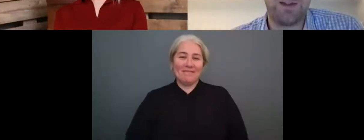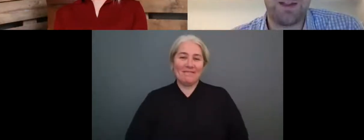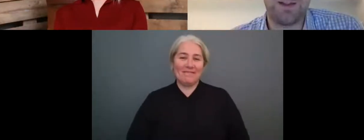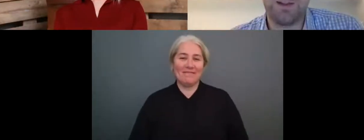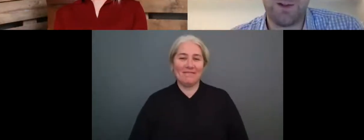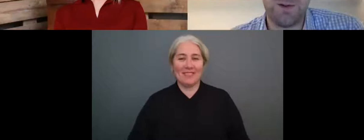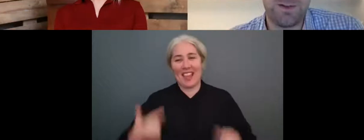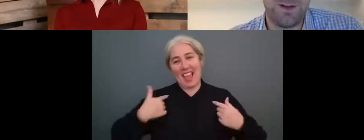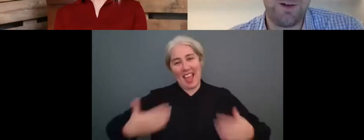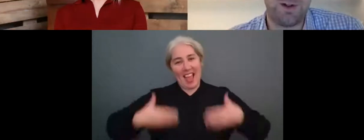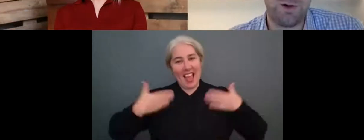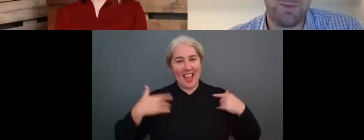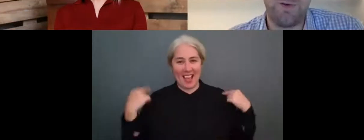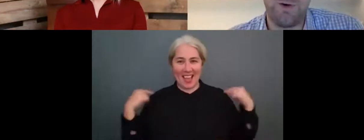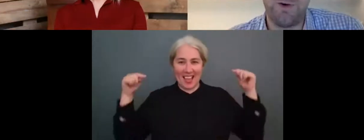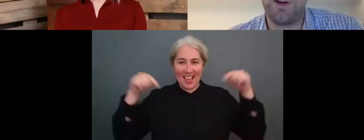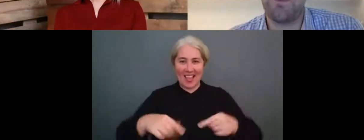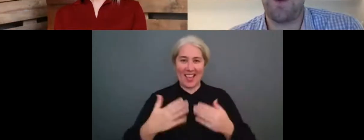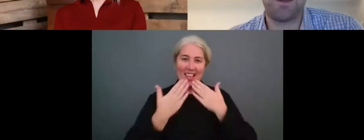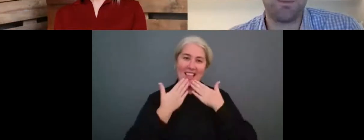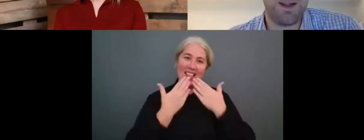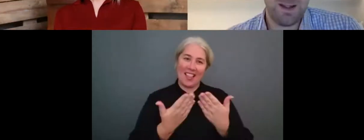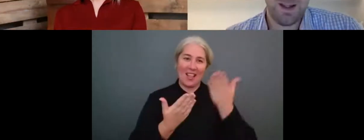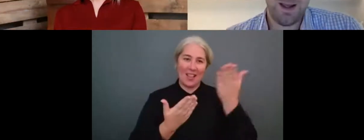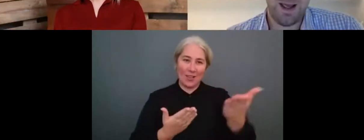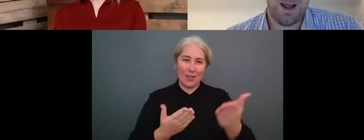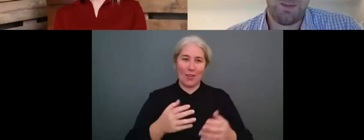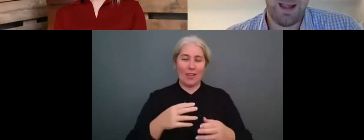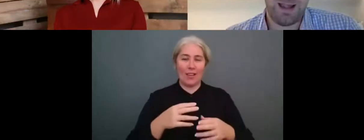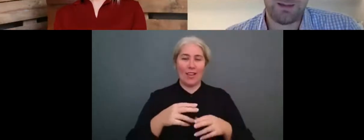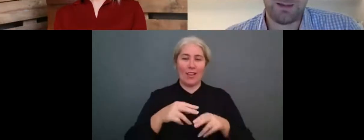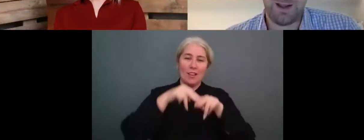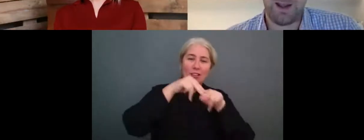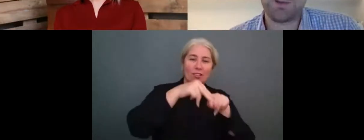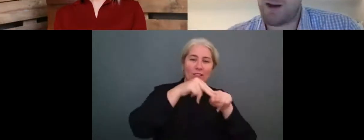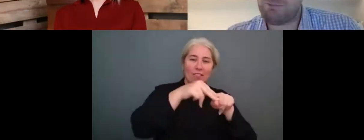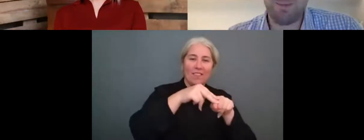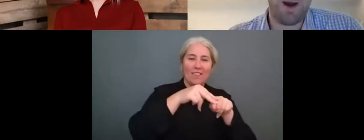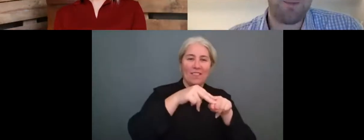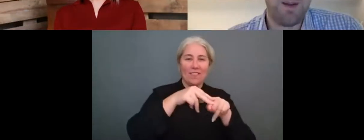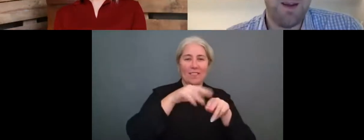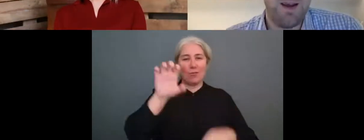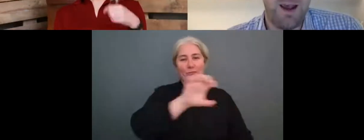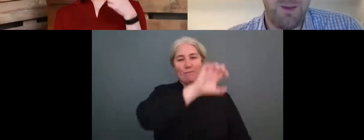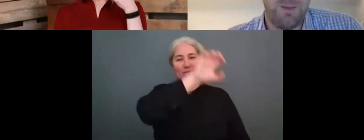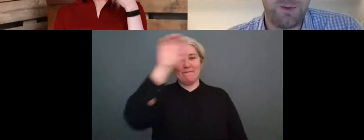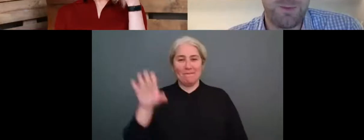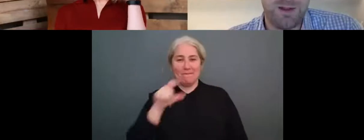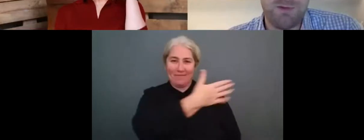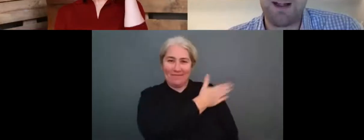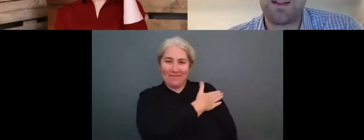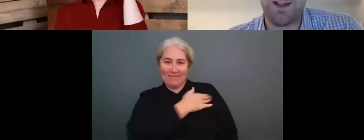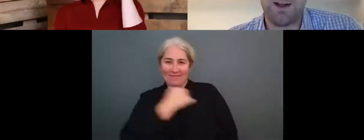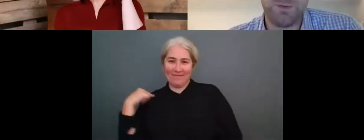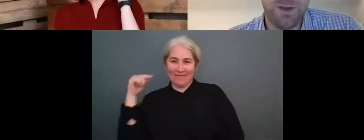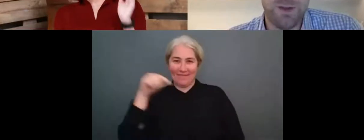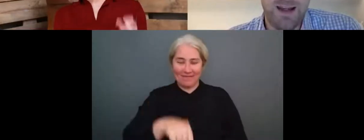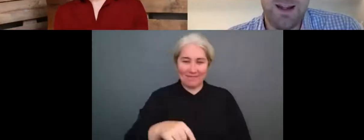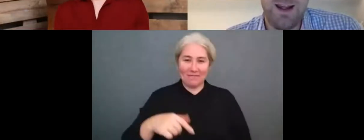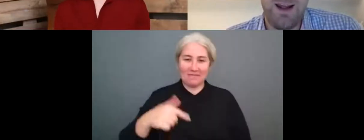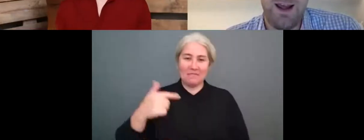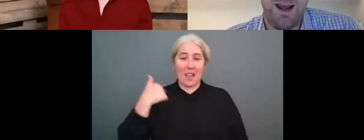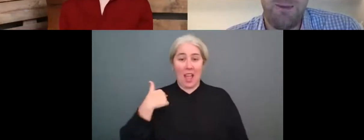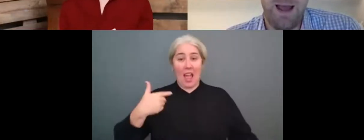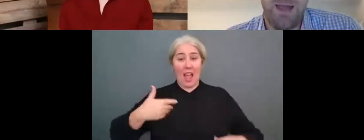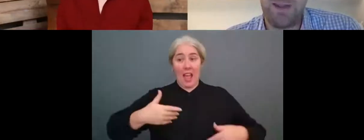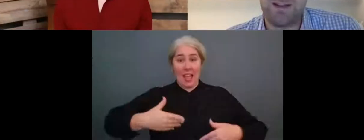here. So thanks to Surfrider Europe for inviting me. Um, and, uh, I'll try and wrap up, um, what's been a really insightful day.